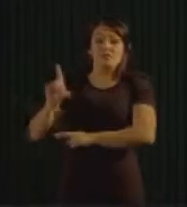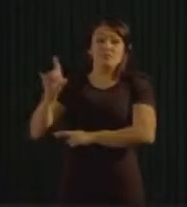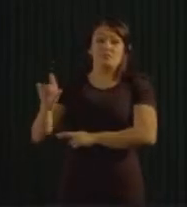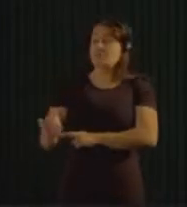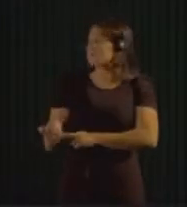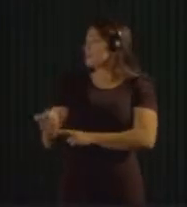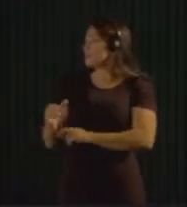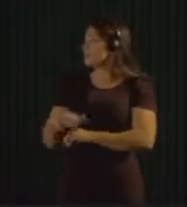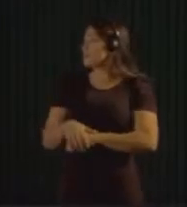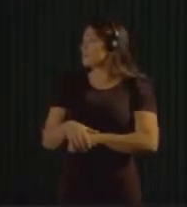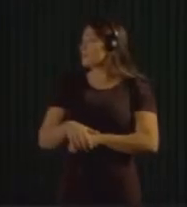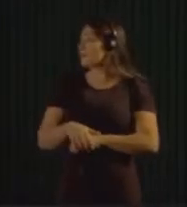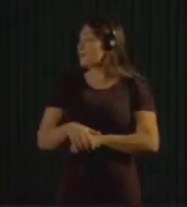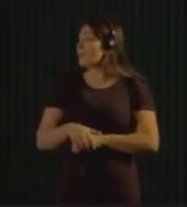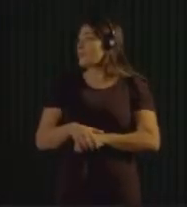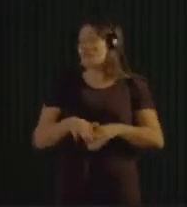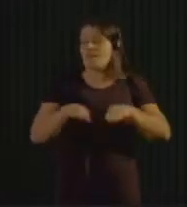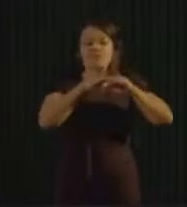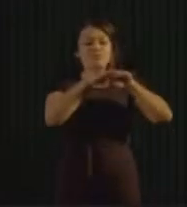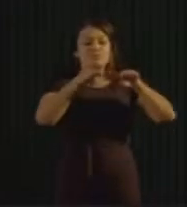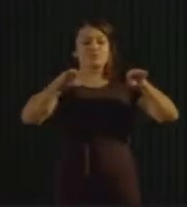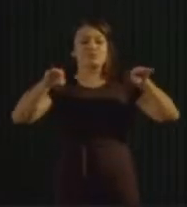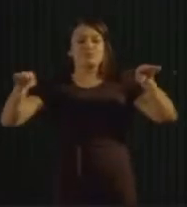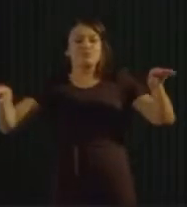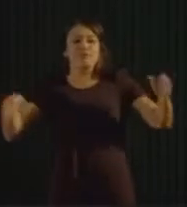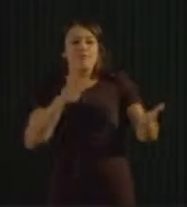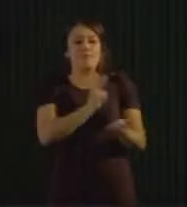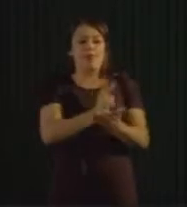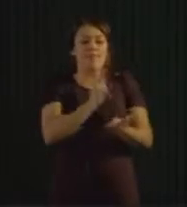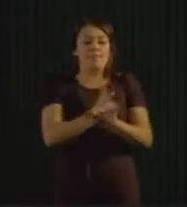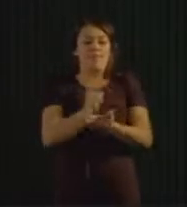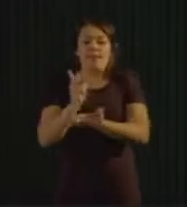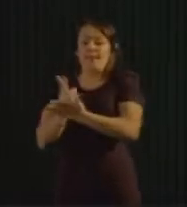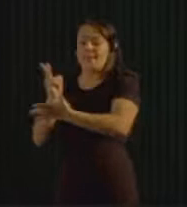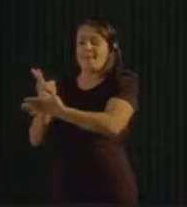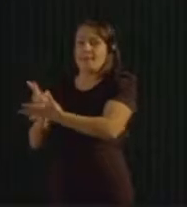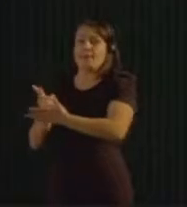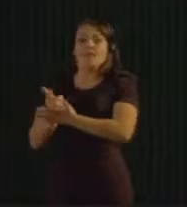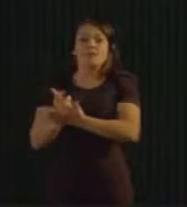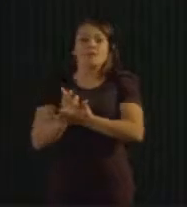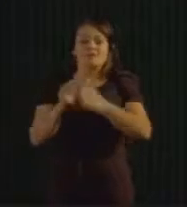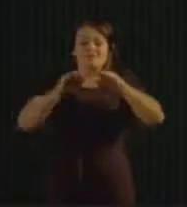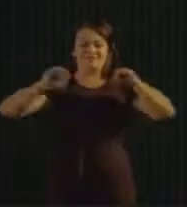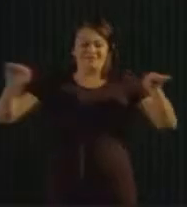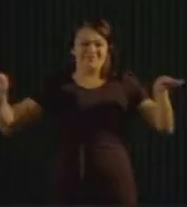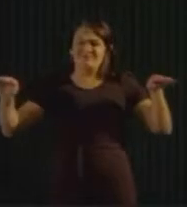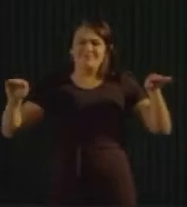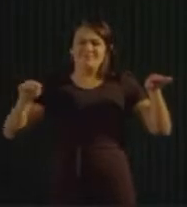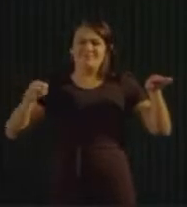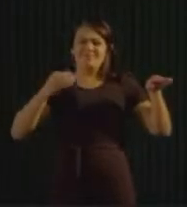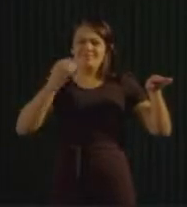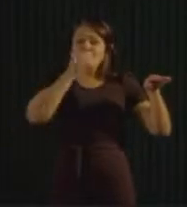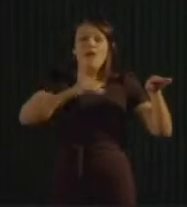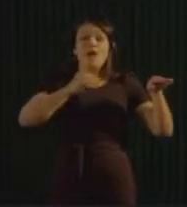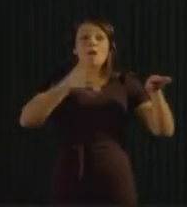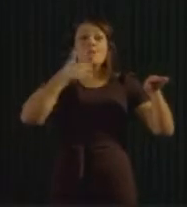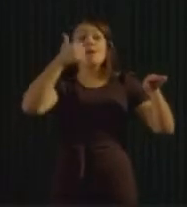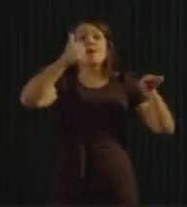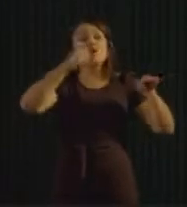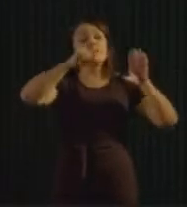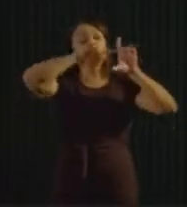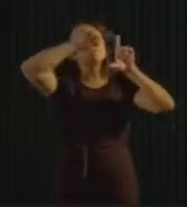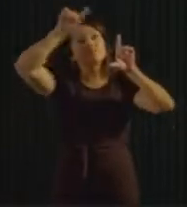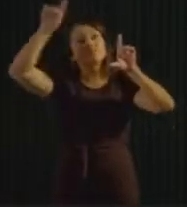the circular economy, the circular loop, where we take care of as much as we can. You all know this stuff, but I just want to show it to you.